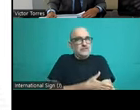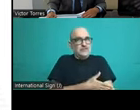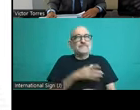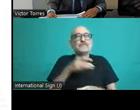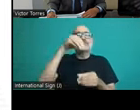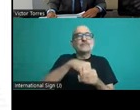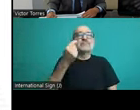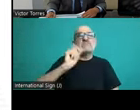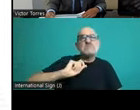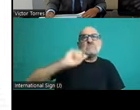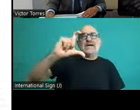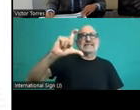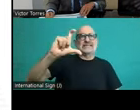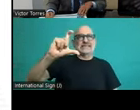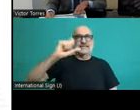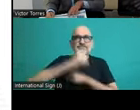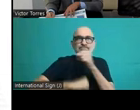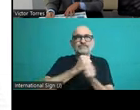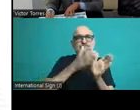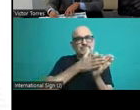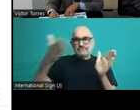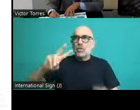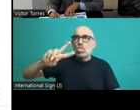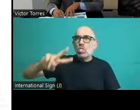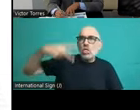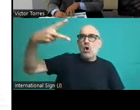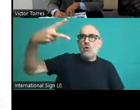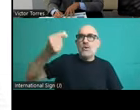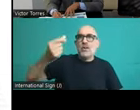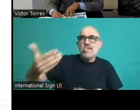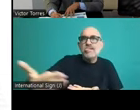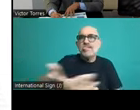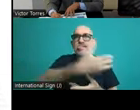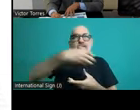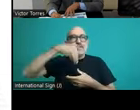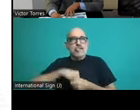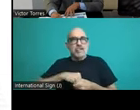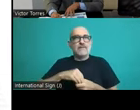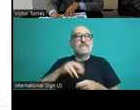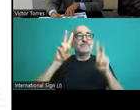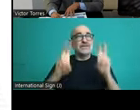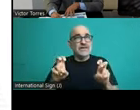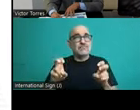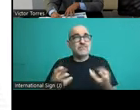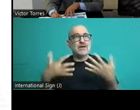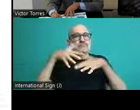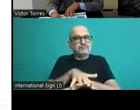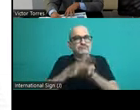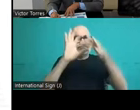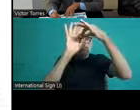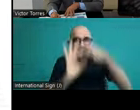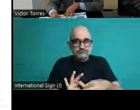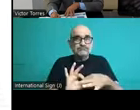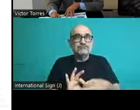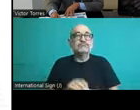These tables I go over very quickly, but they basically show that although